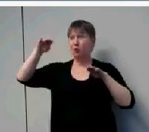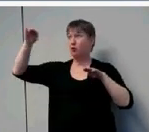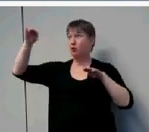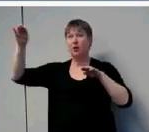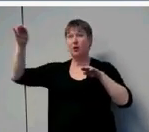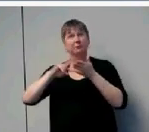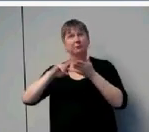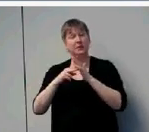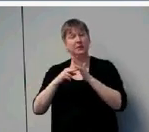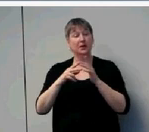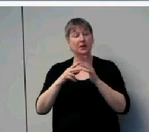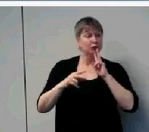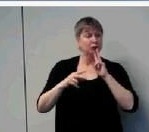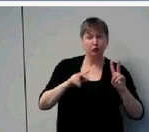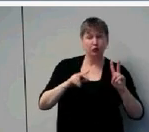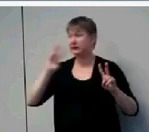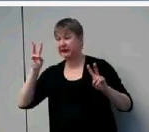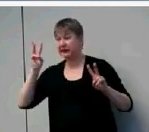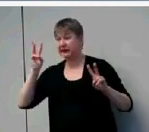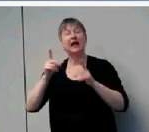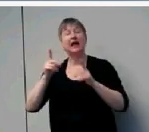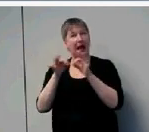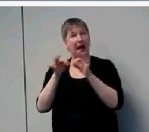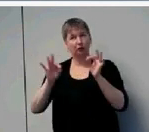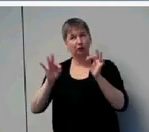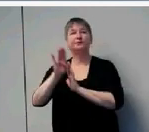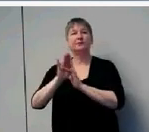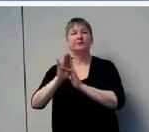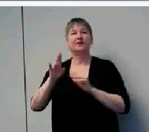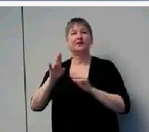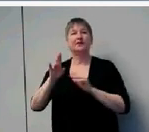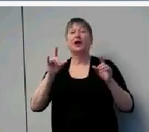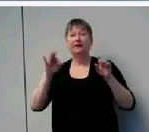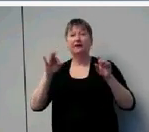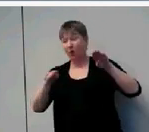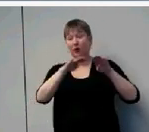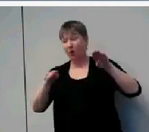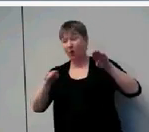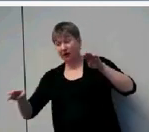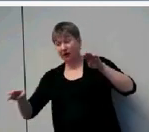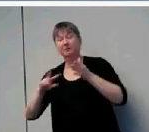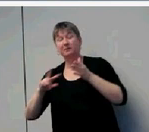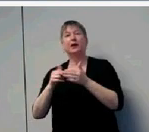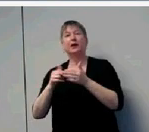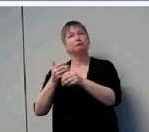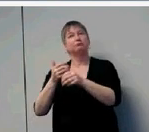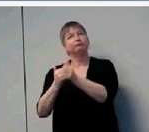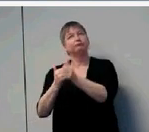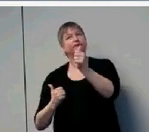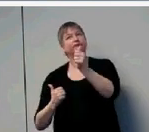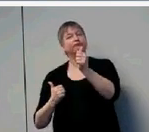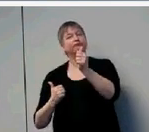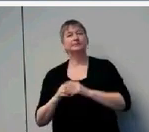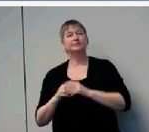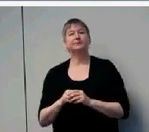between 2 and 6. This means not much change or kind of falling off. These are the children who had